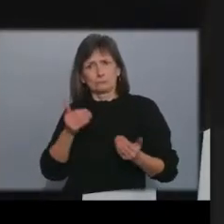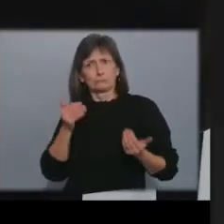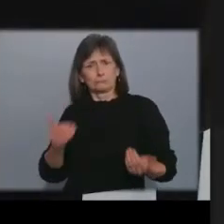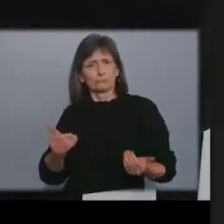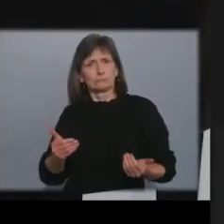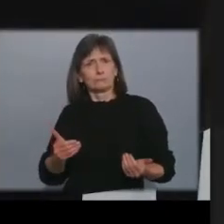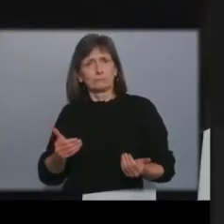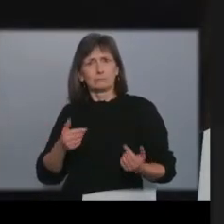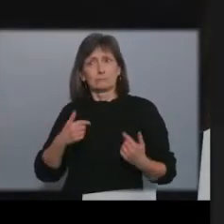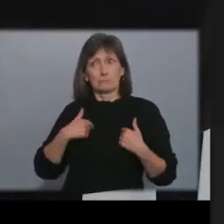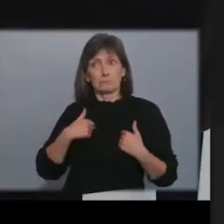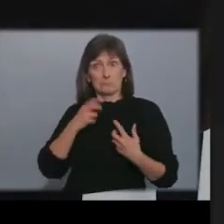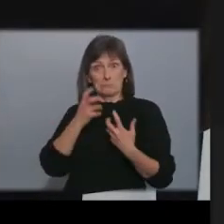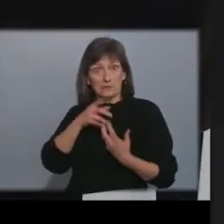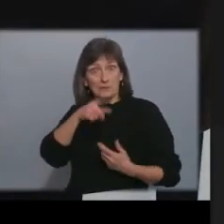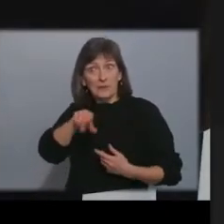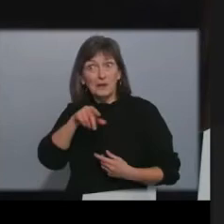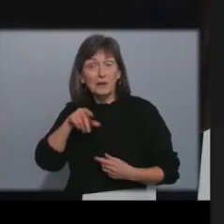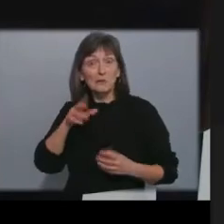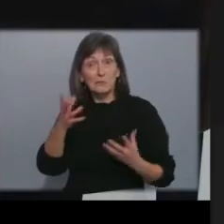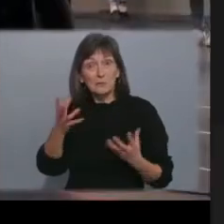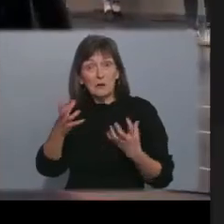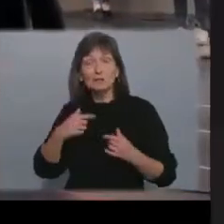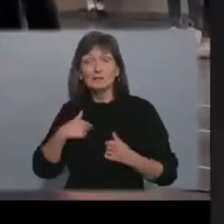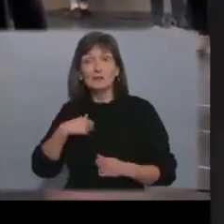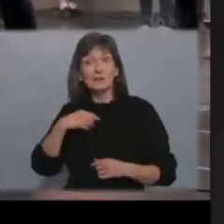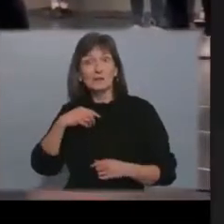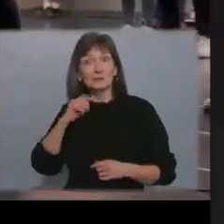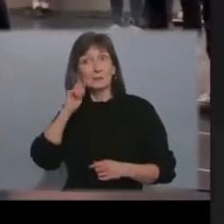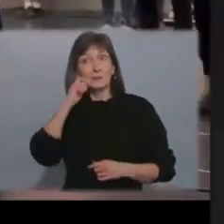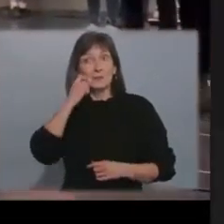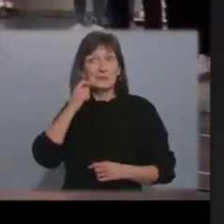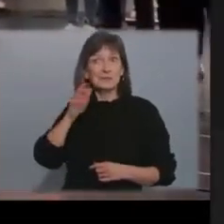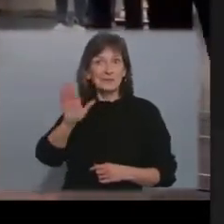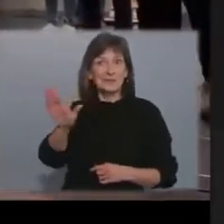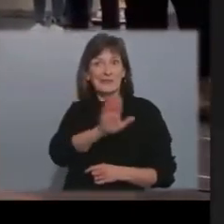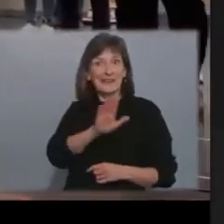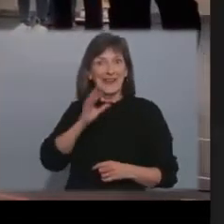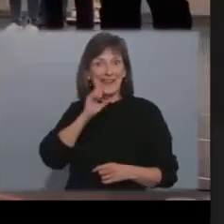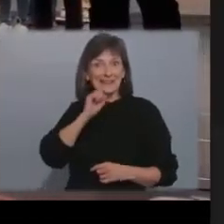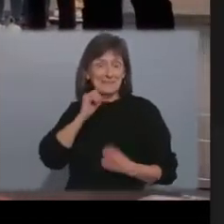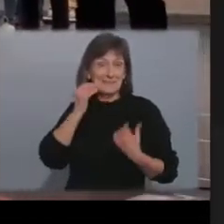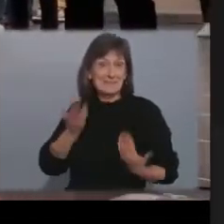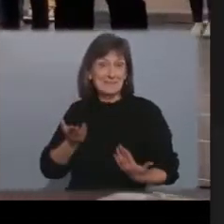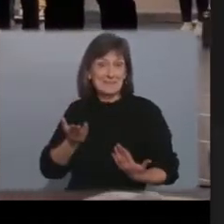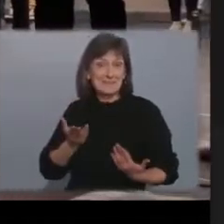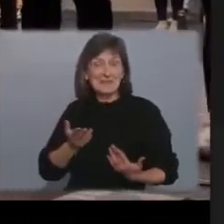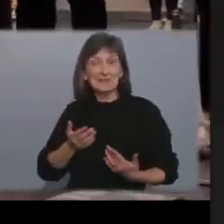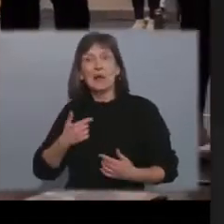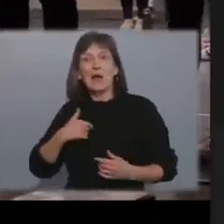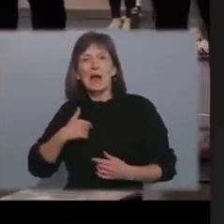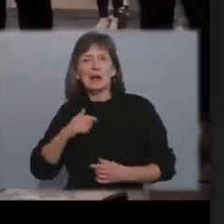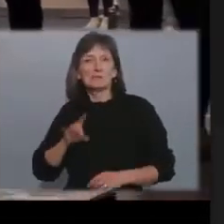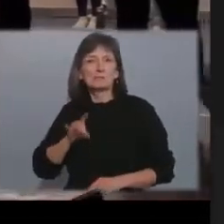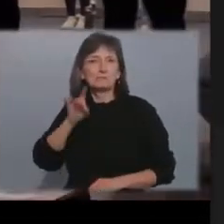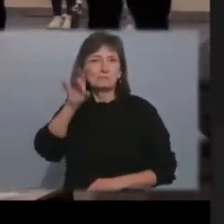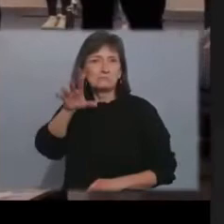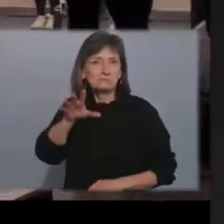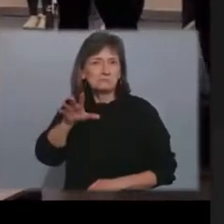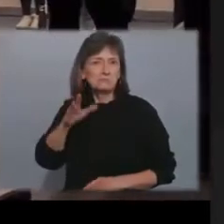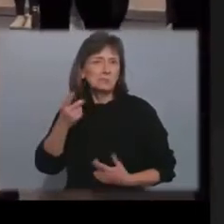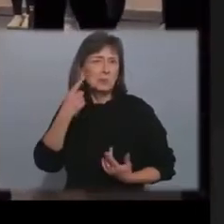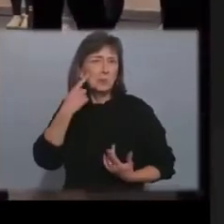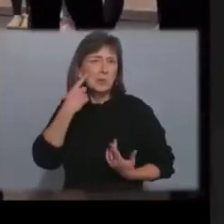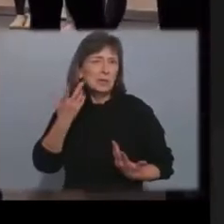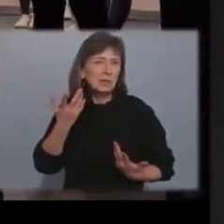or cool so i have to go to them to to get inspiration so when i say well this is something that i think it's a great idea how about we do this